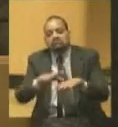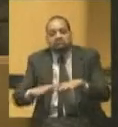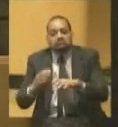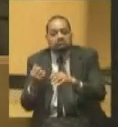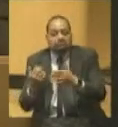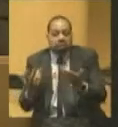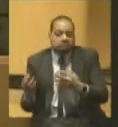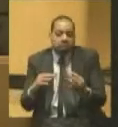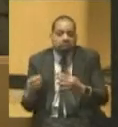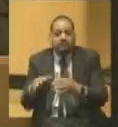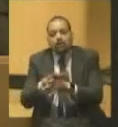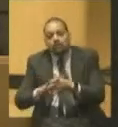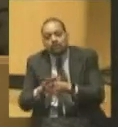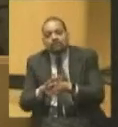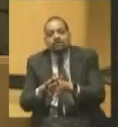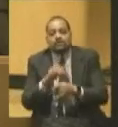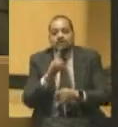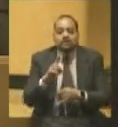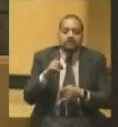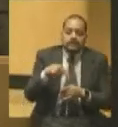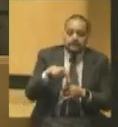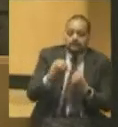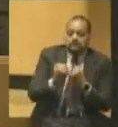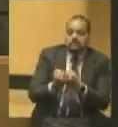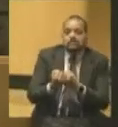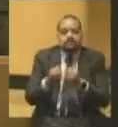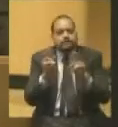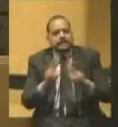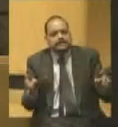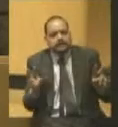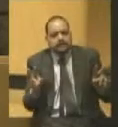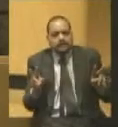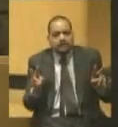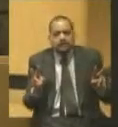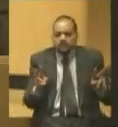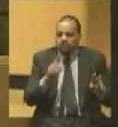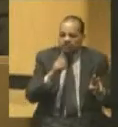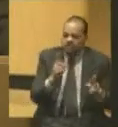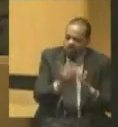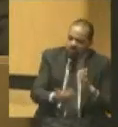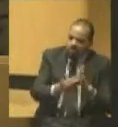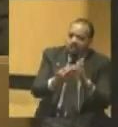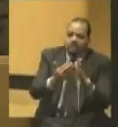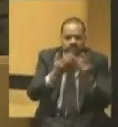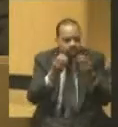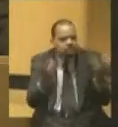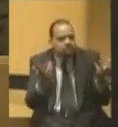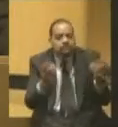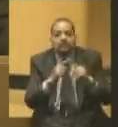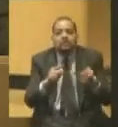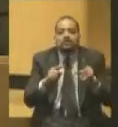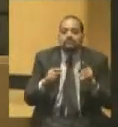And he had advocated peace loudly and long. But that's not why he was nominated.